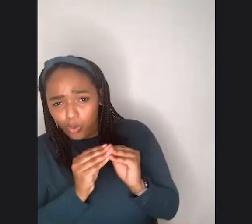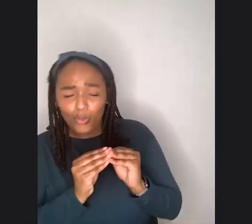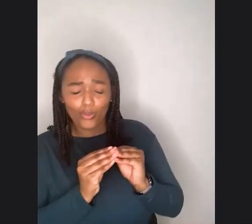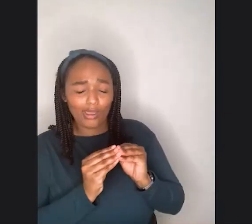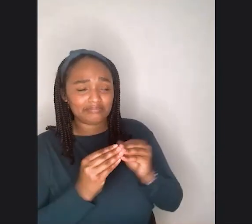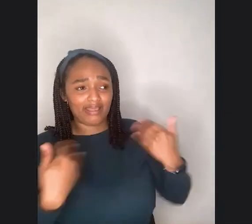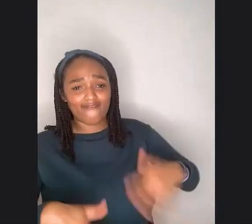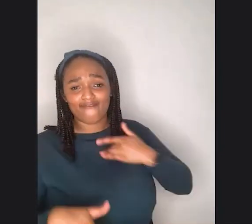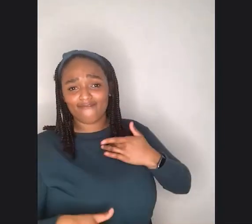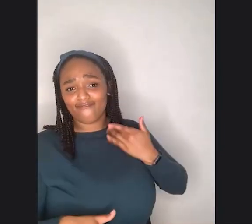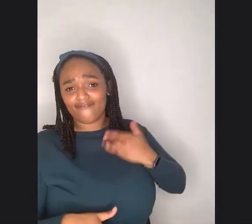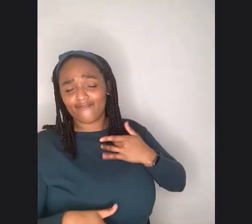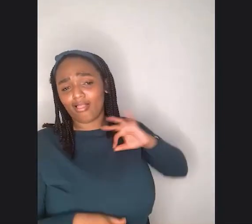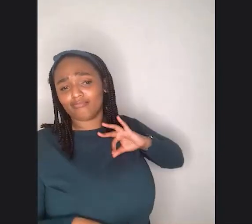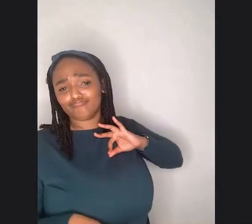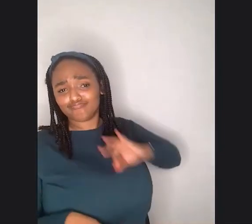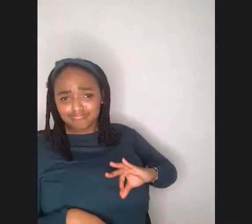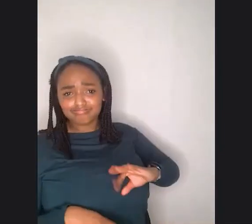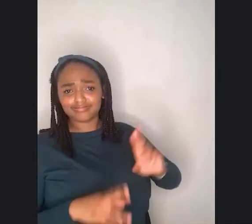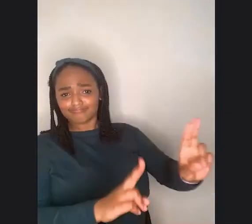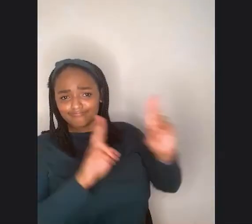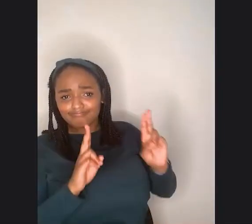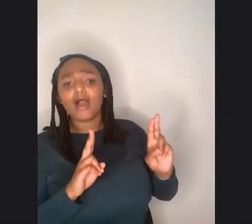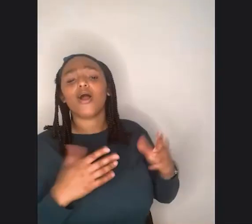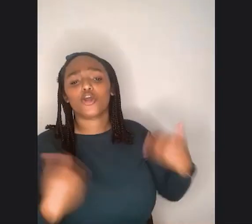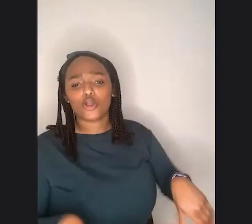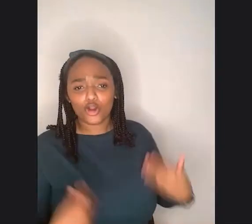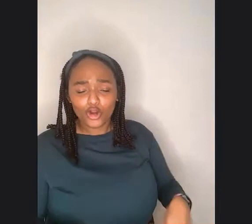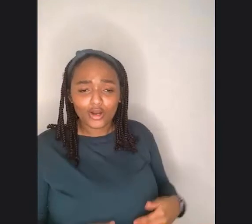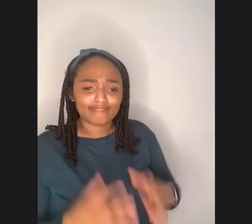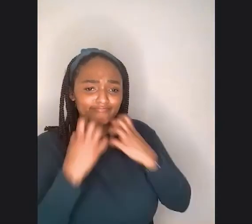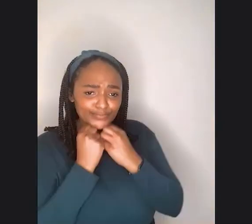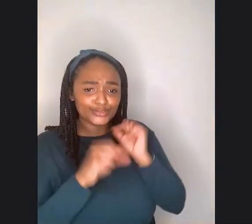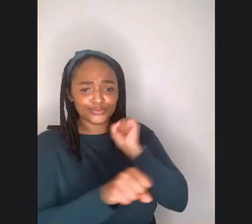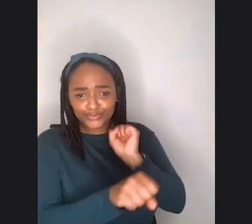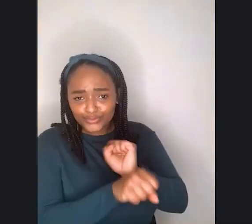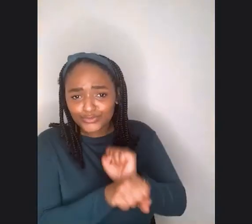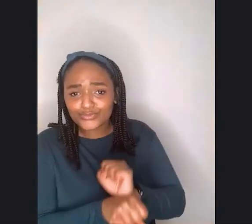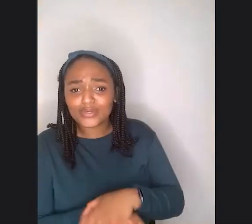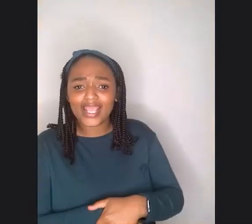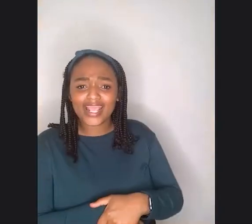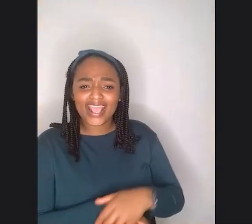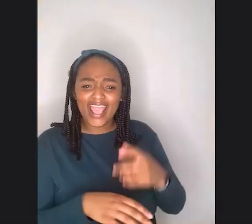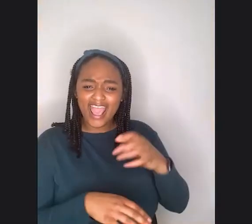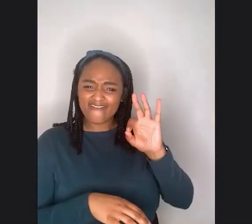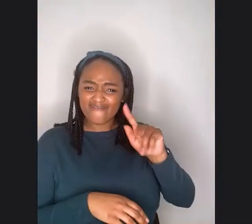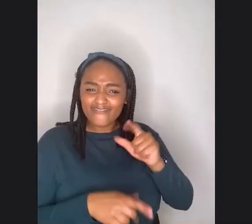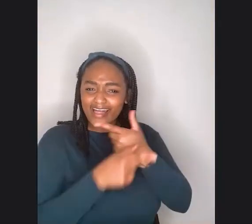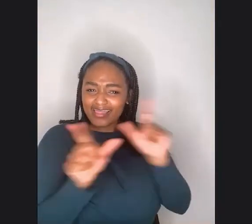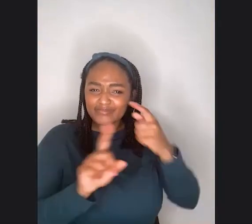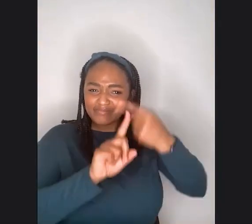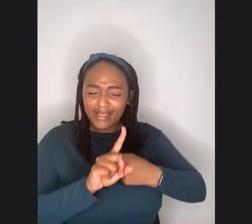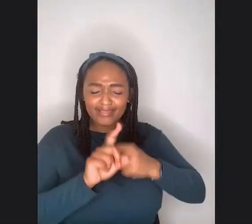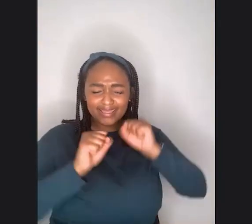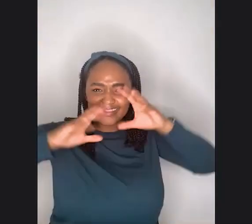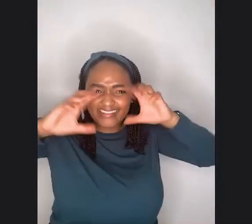privilege and such an honor. And, you know, I really appreciate all the work and Fat Liberation Month has been so awesome. It's so